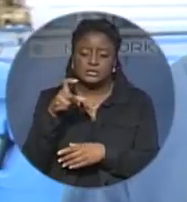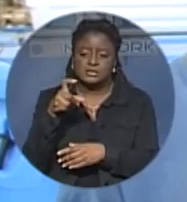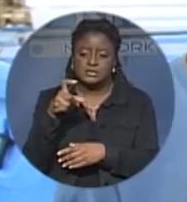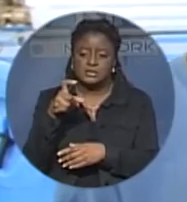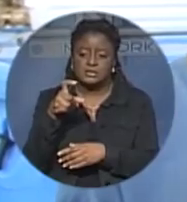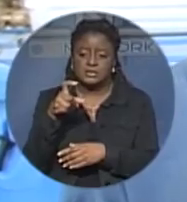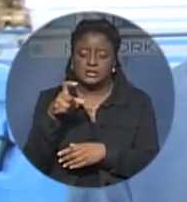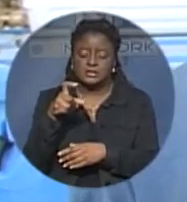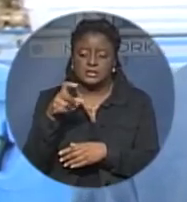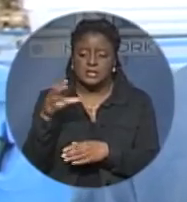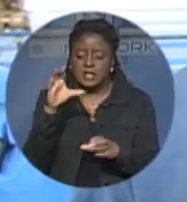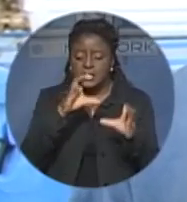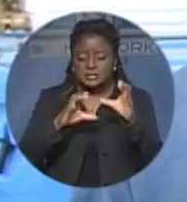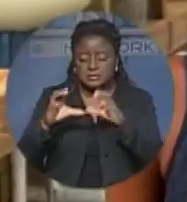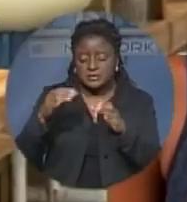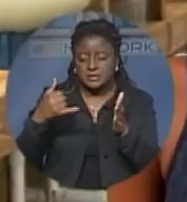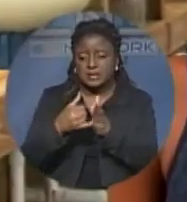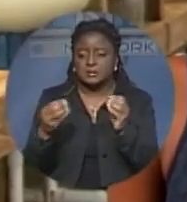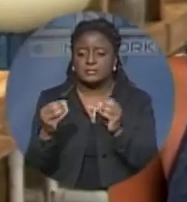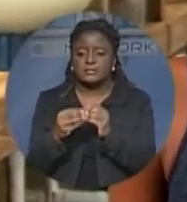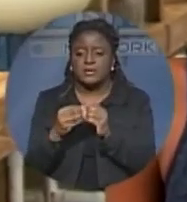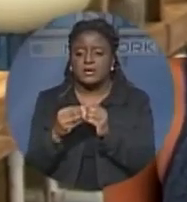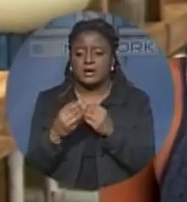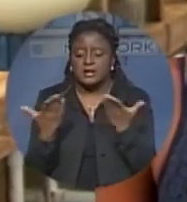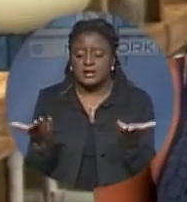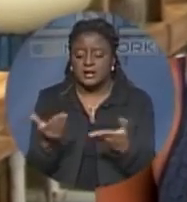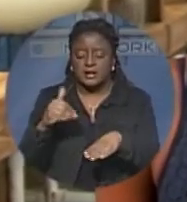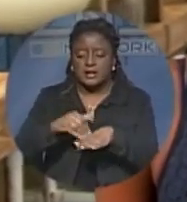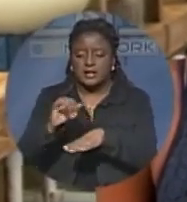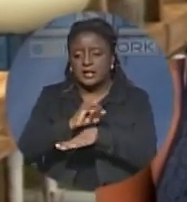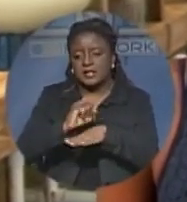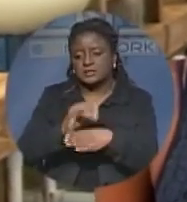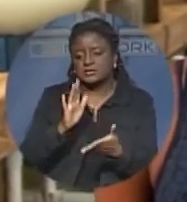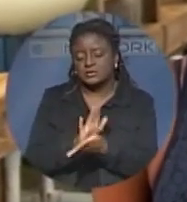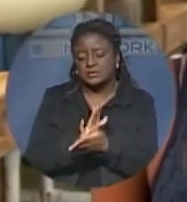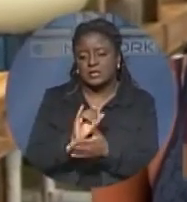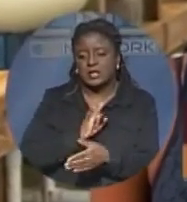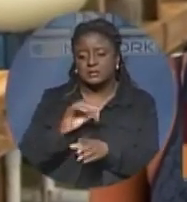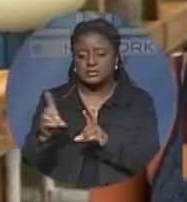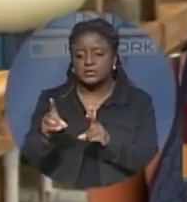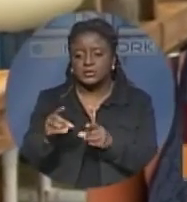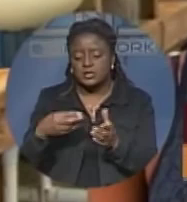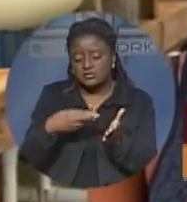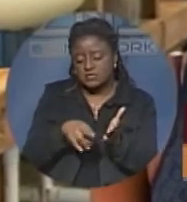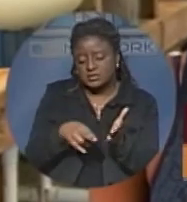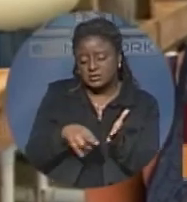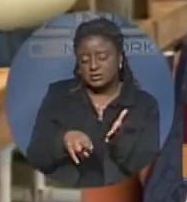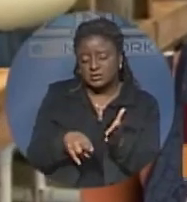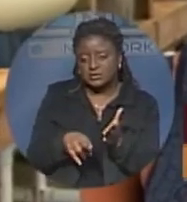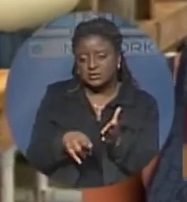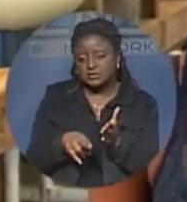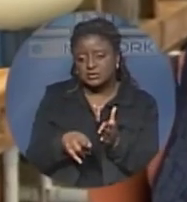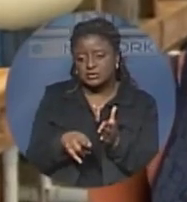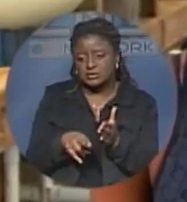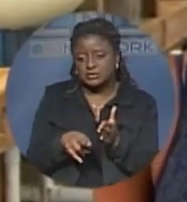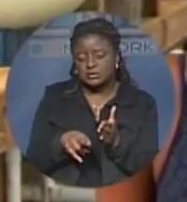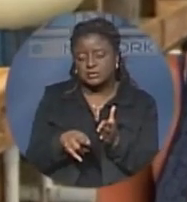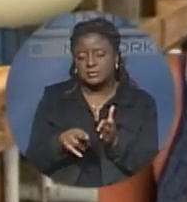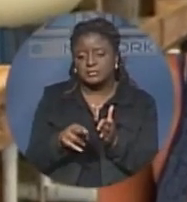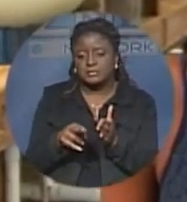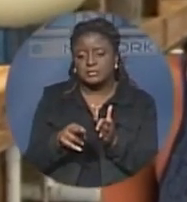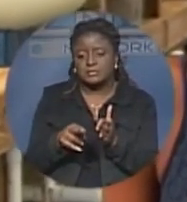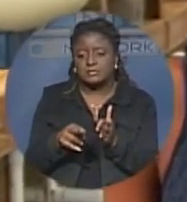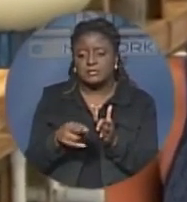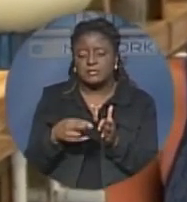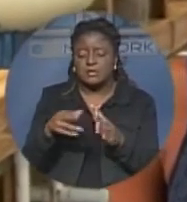more as a people. Here at the Island School, I'm doing research with Teran and another intern, Margaret. She's from New York, and